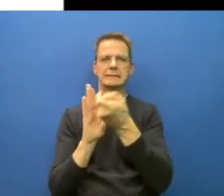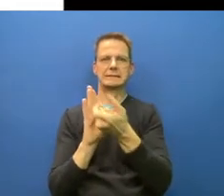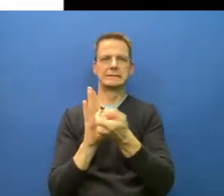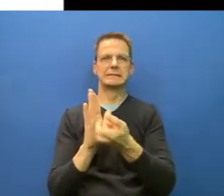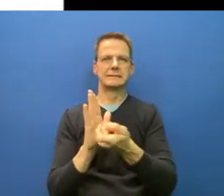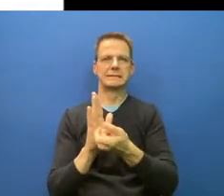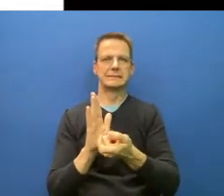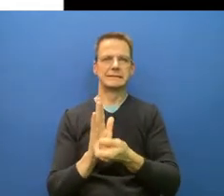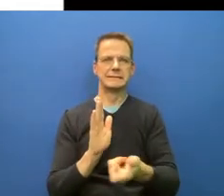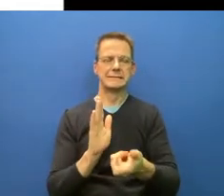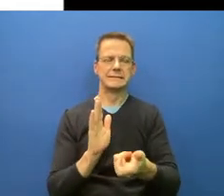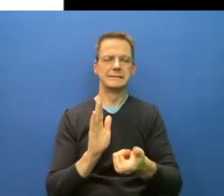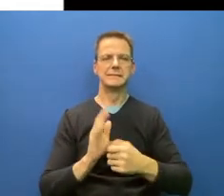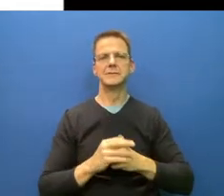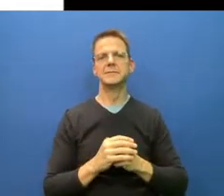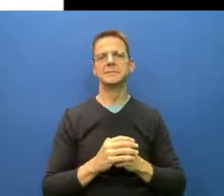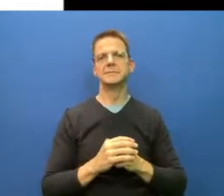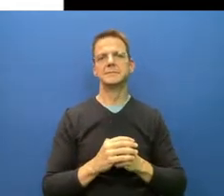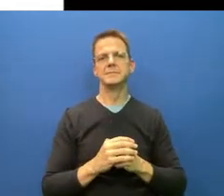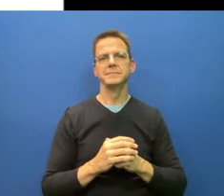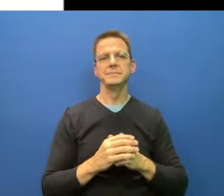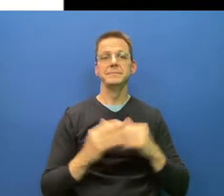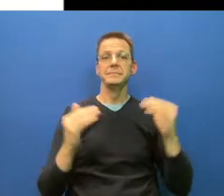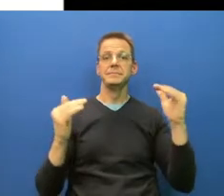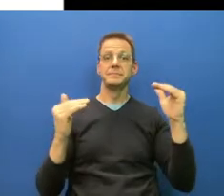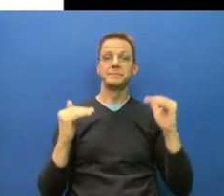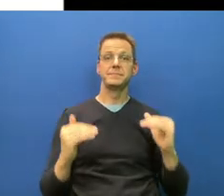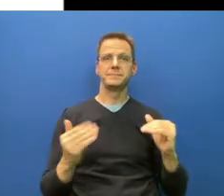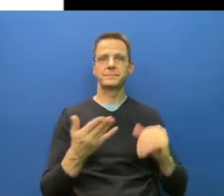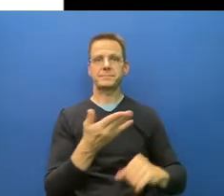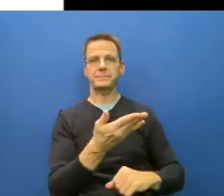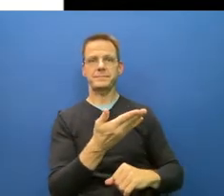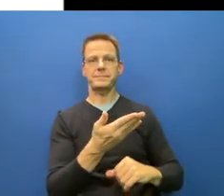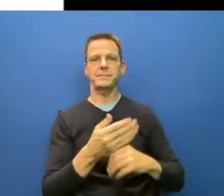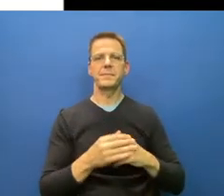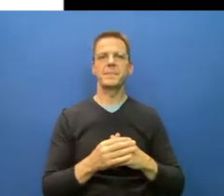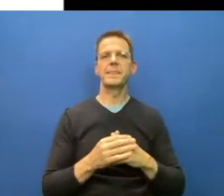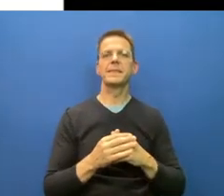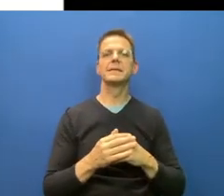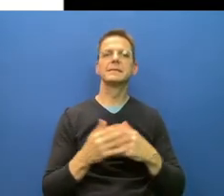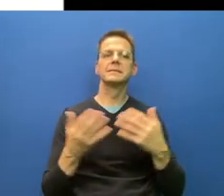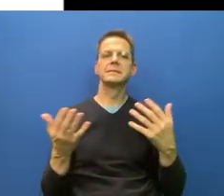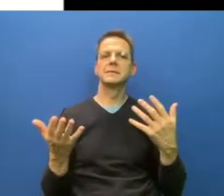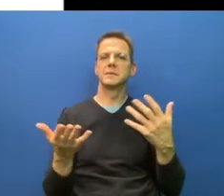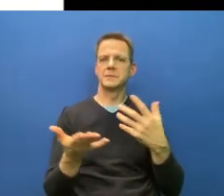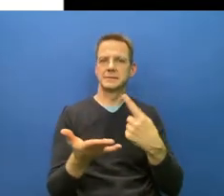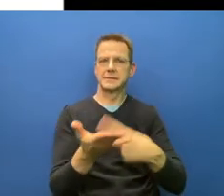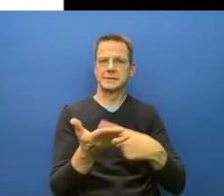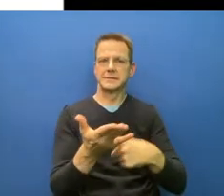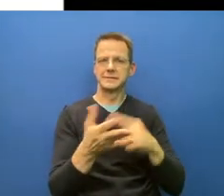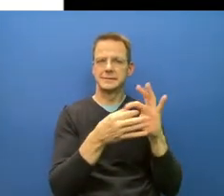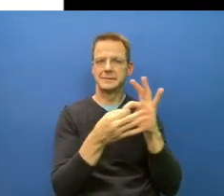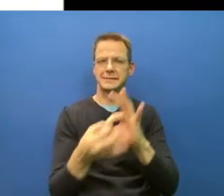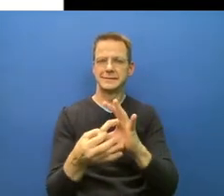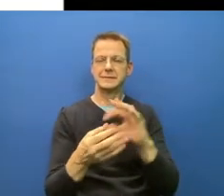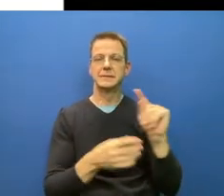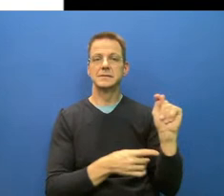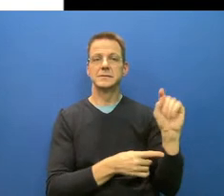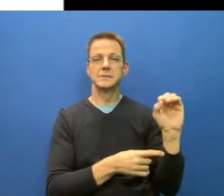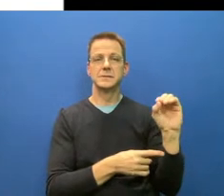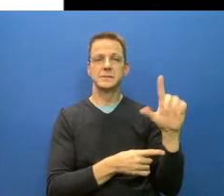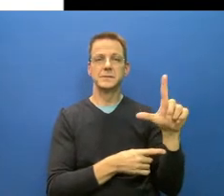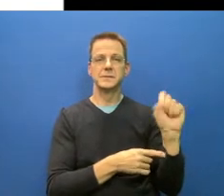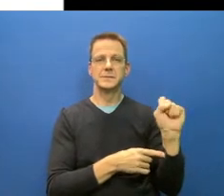And now I would like to say a little bit about the tools we have. So we have, we have vaccinations and we have public health measures. So to,